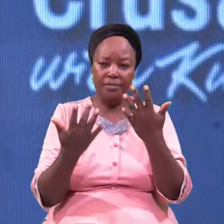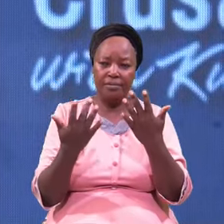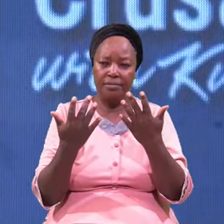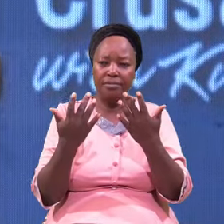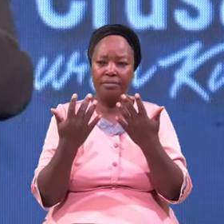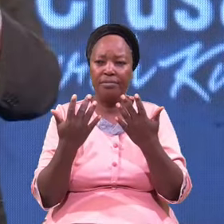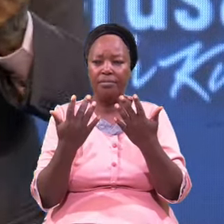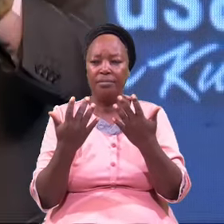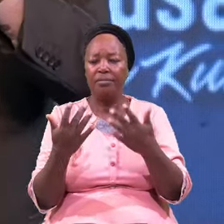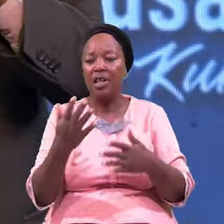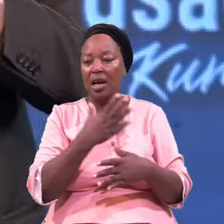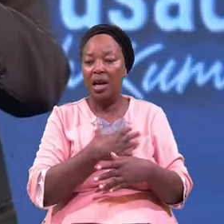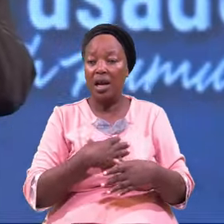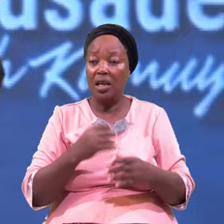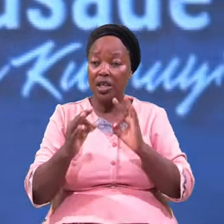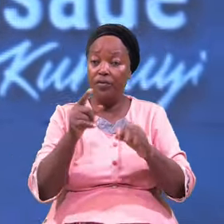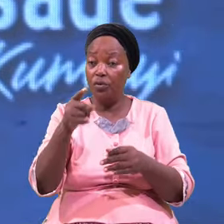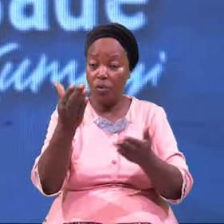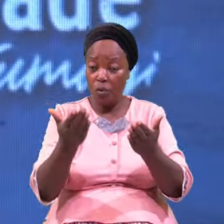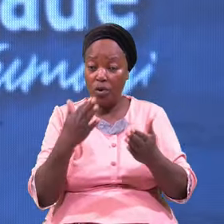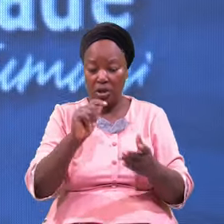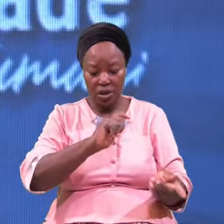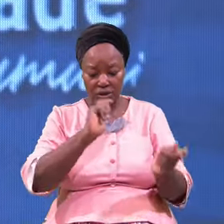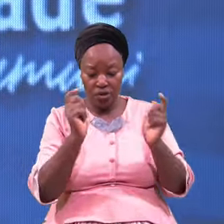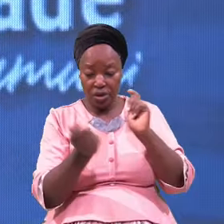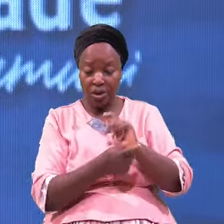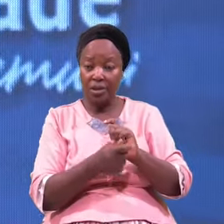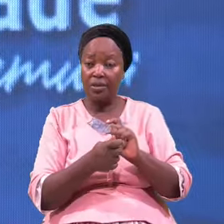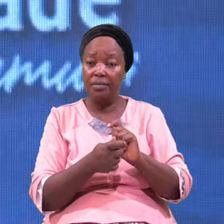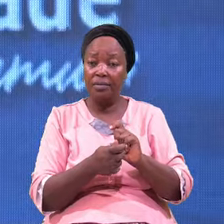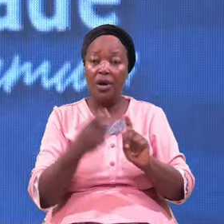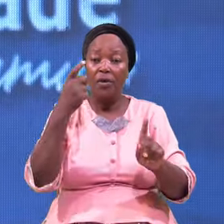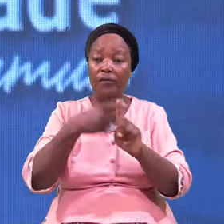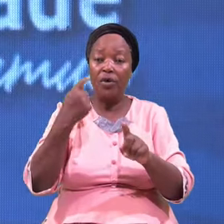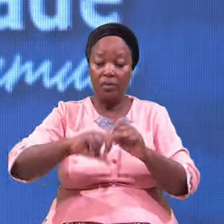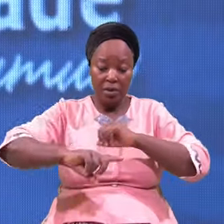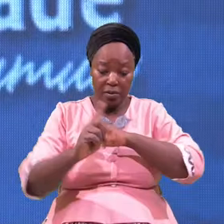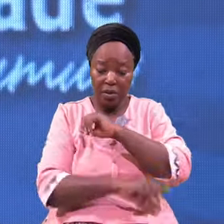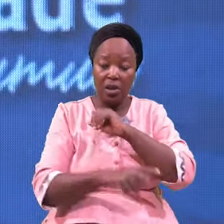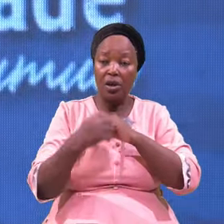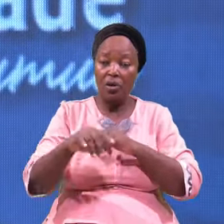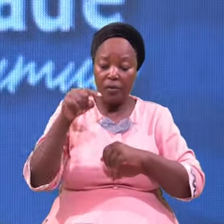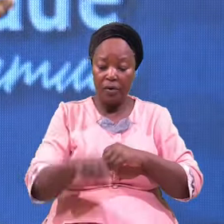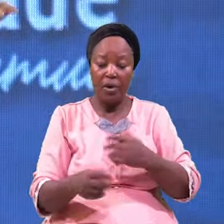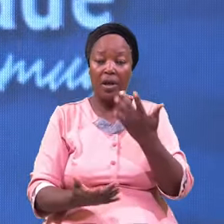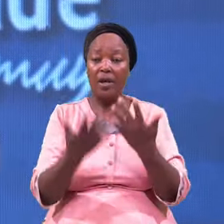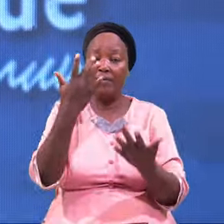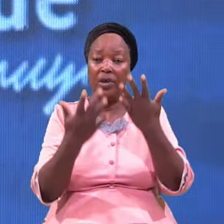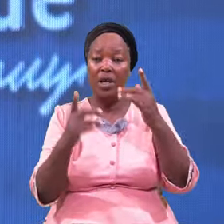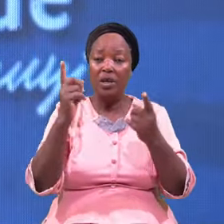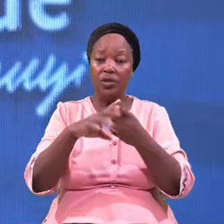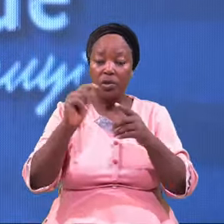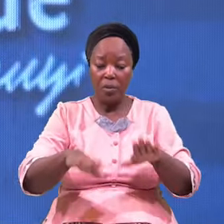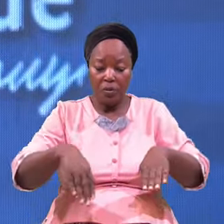And As You Want A Change From The Penalty Of Hell To The Provision